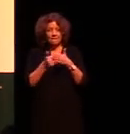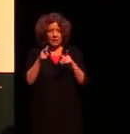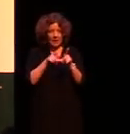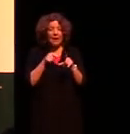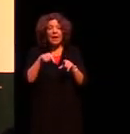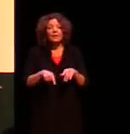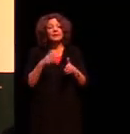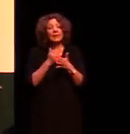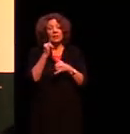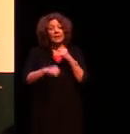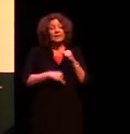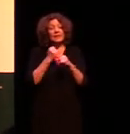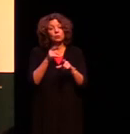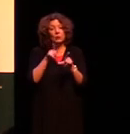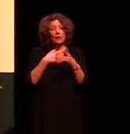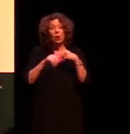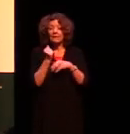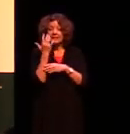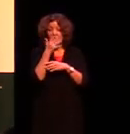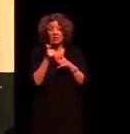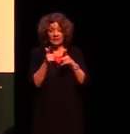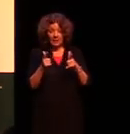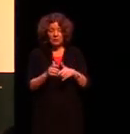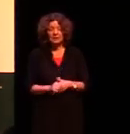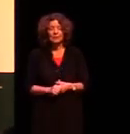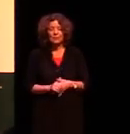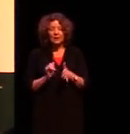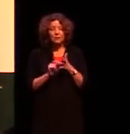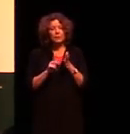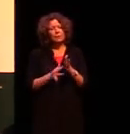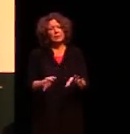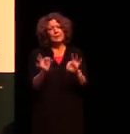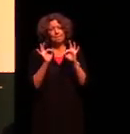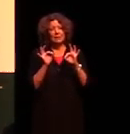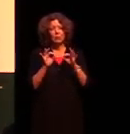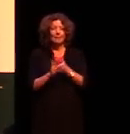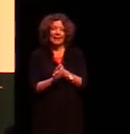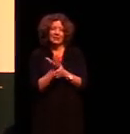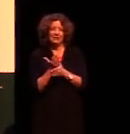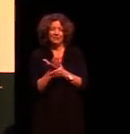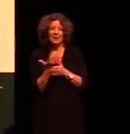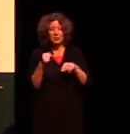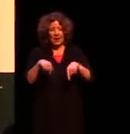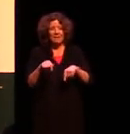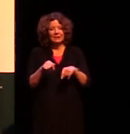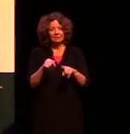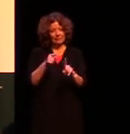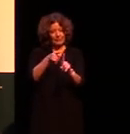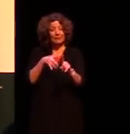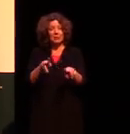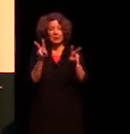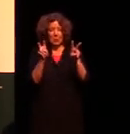the International Year of Indigenous Languages, so it's a very special pleasure to hold it on the topic